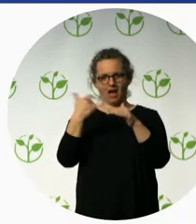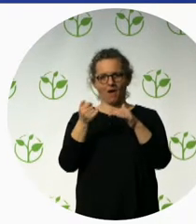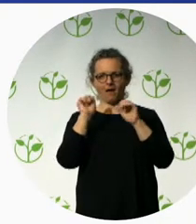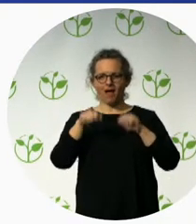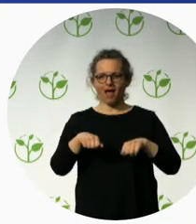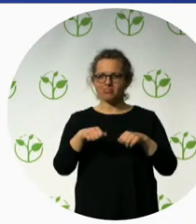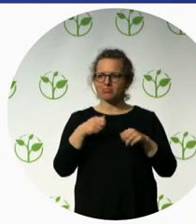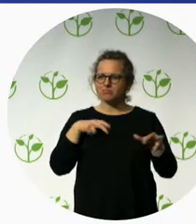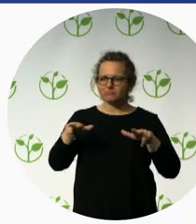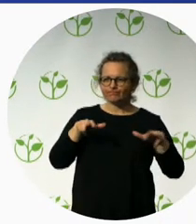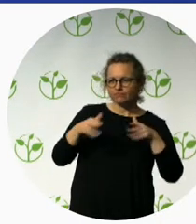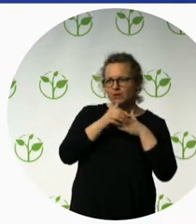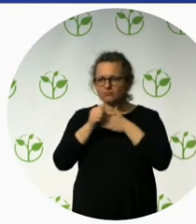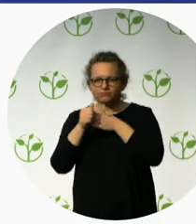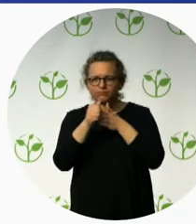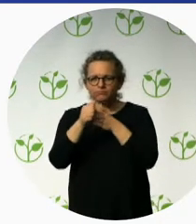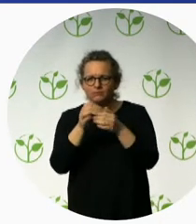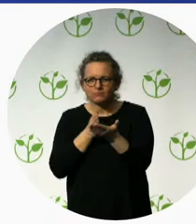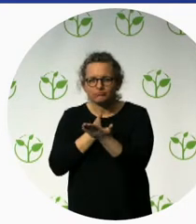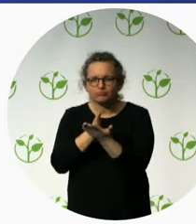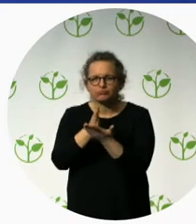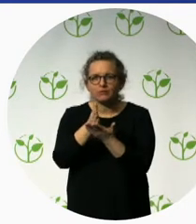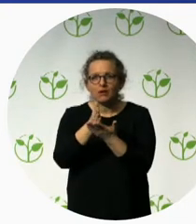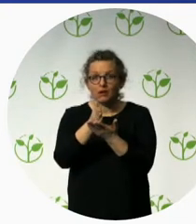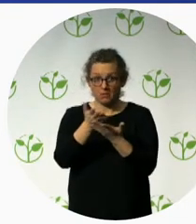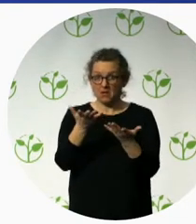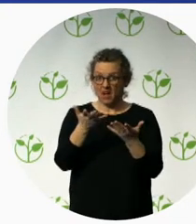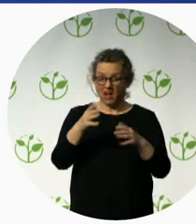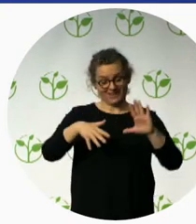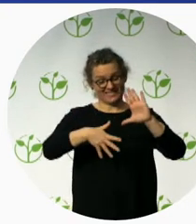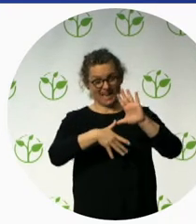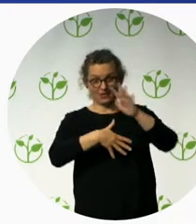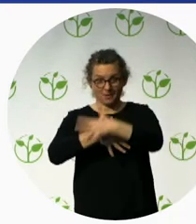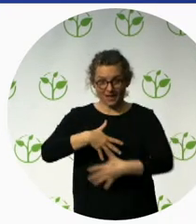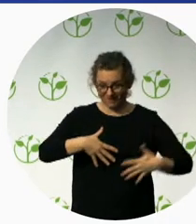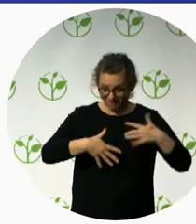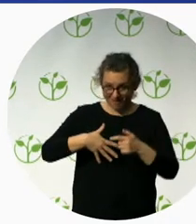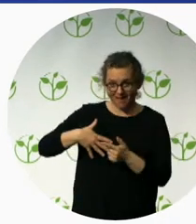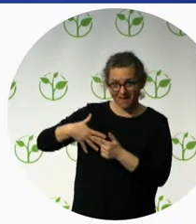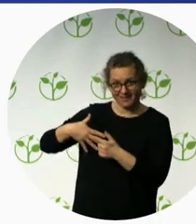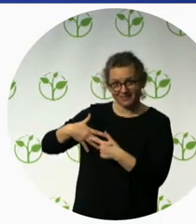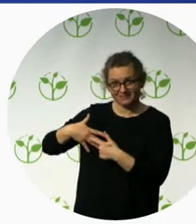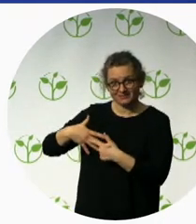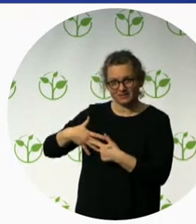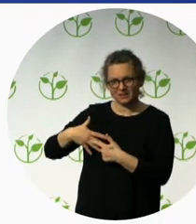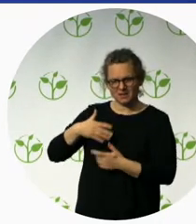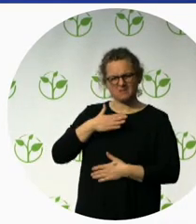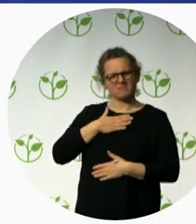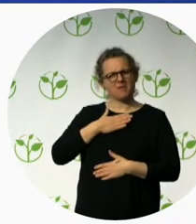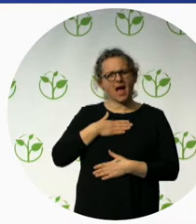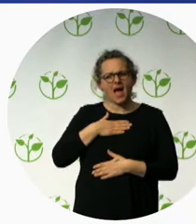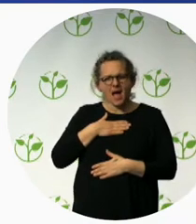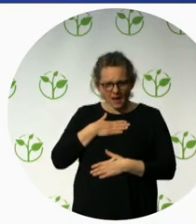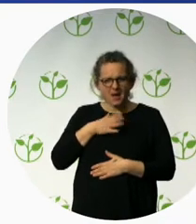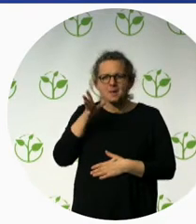when my mother started the hypotherapy center with children with disabilities,